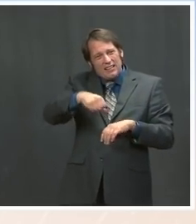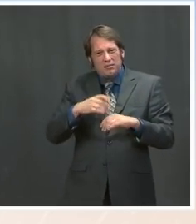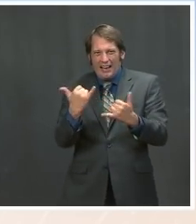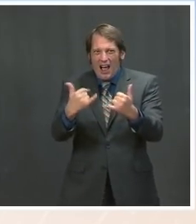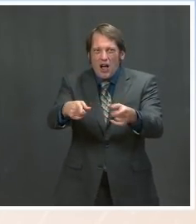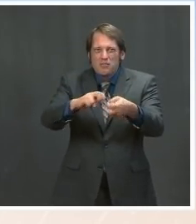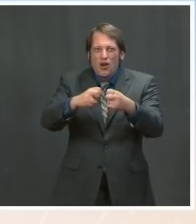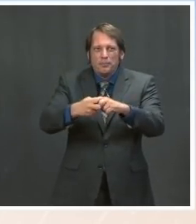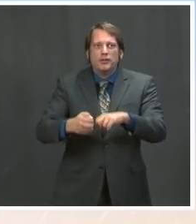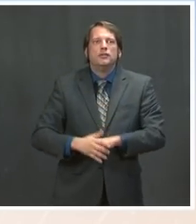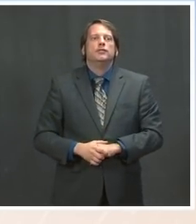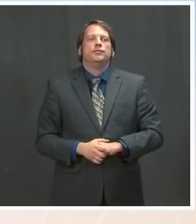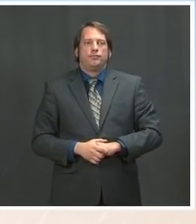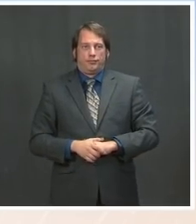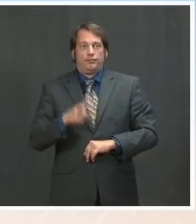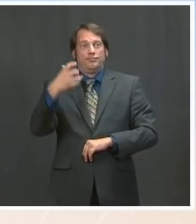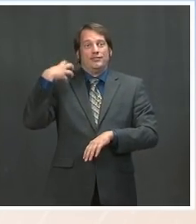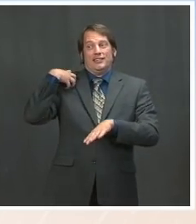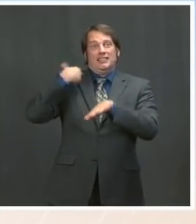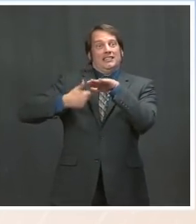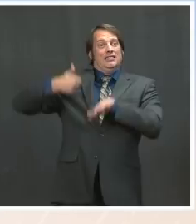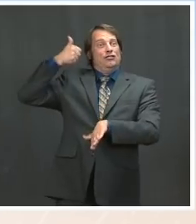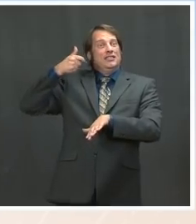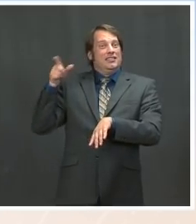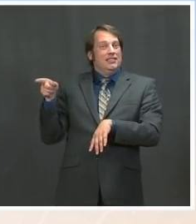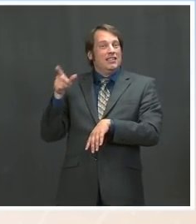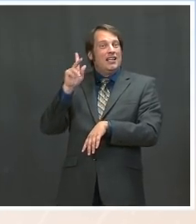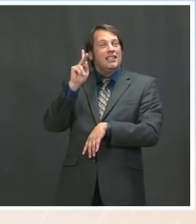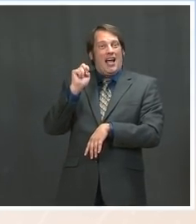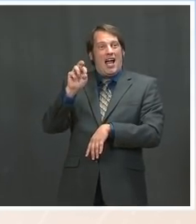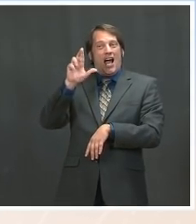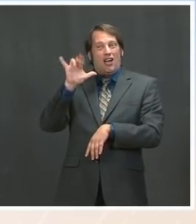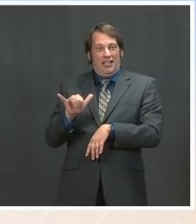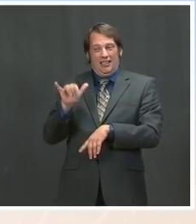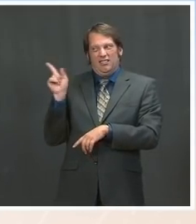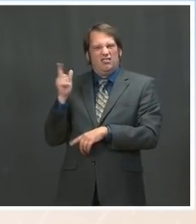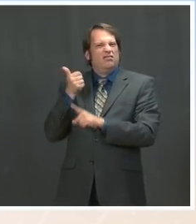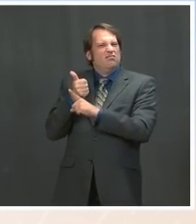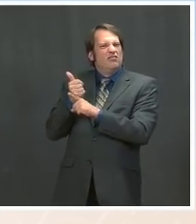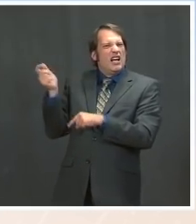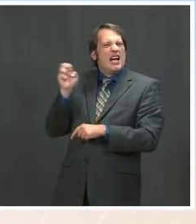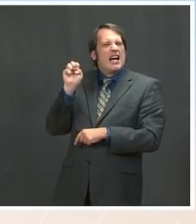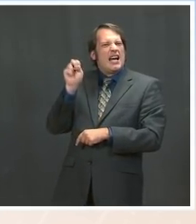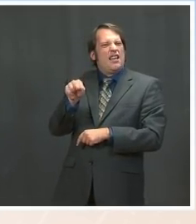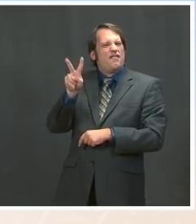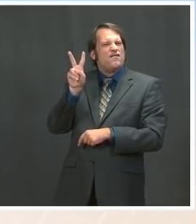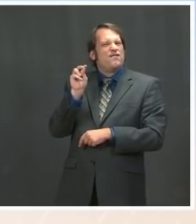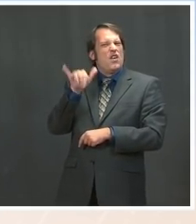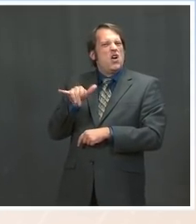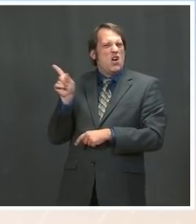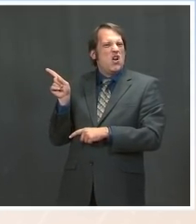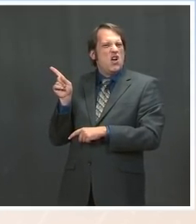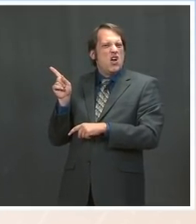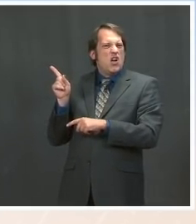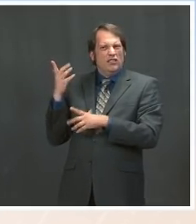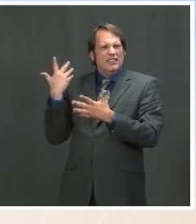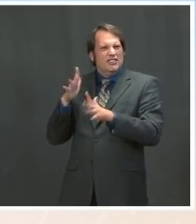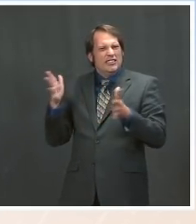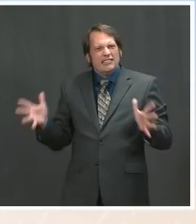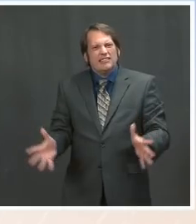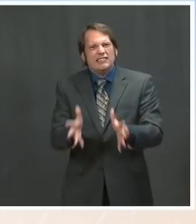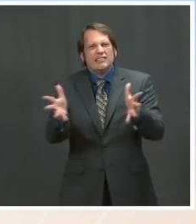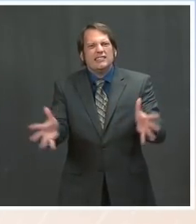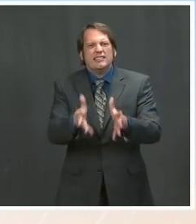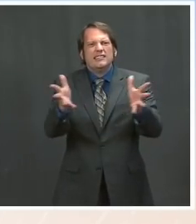or Secretary of State Blinken, or the President himself. There were 40 global leaders invited. This is our first summit of this kind.